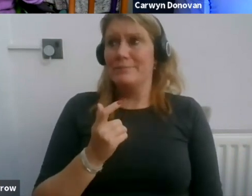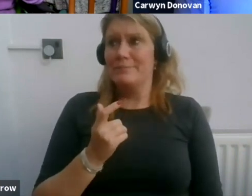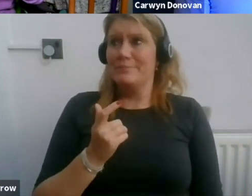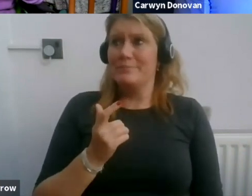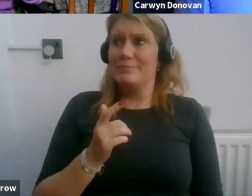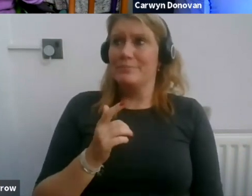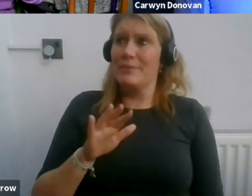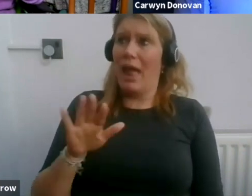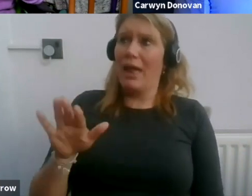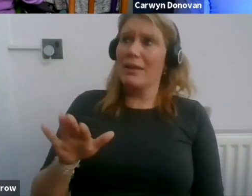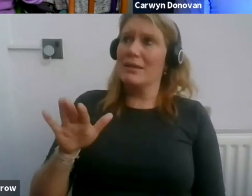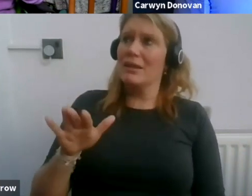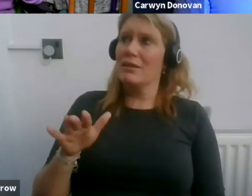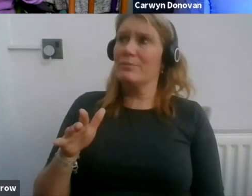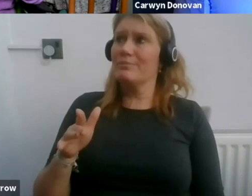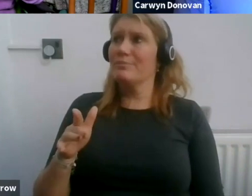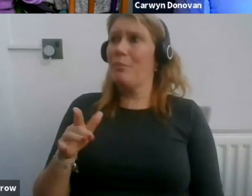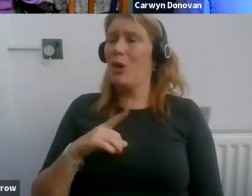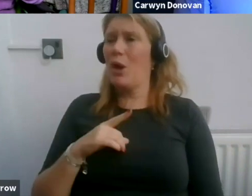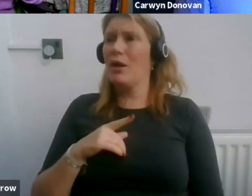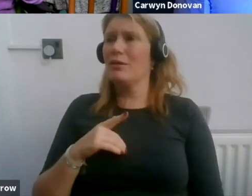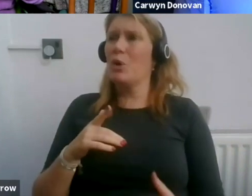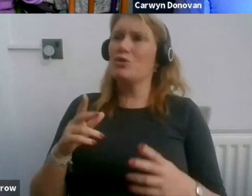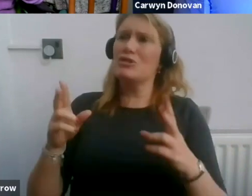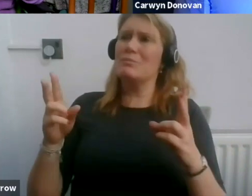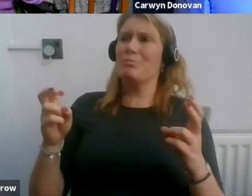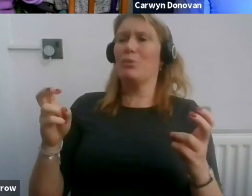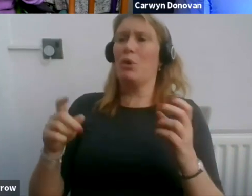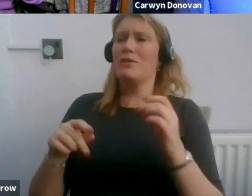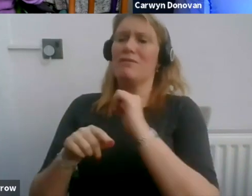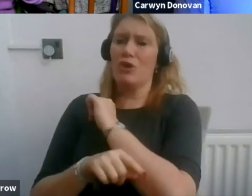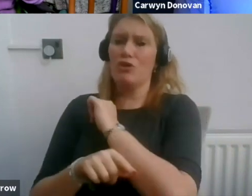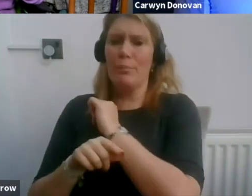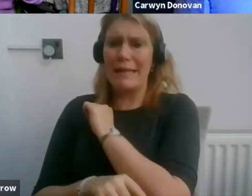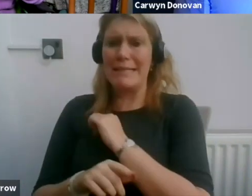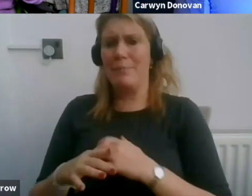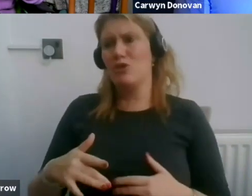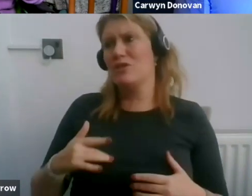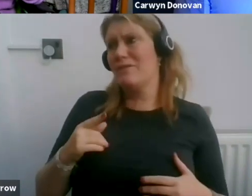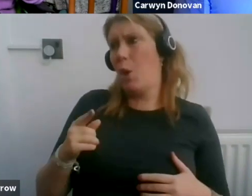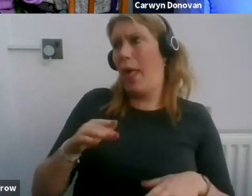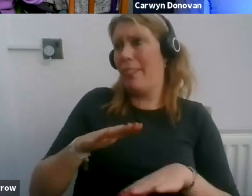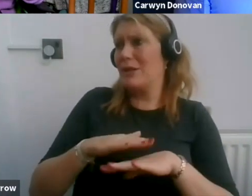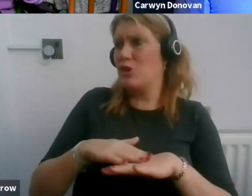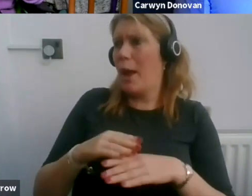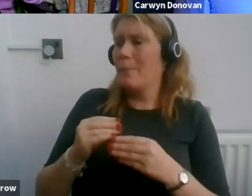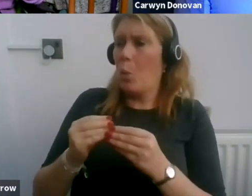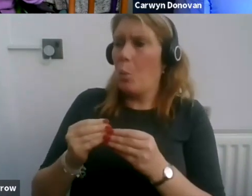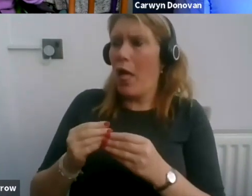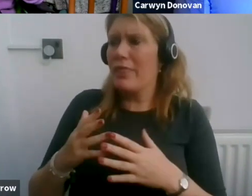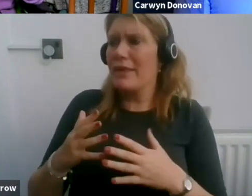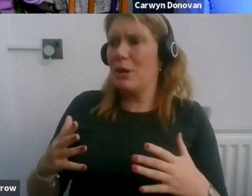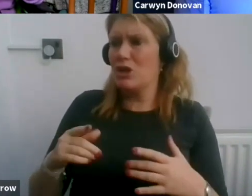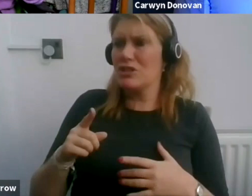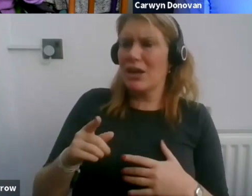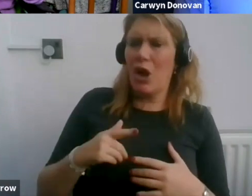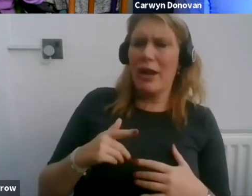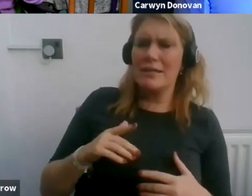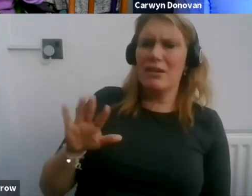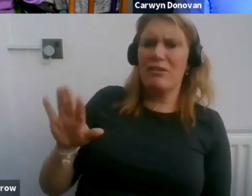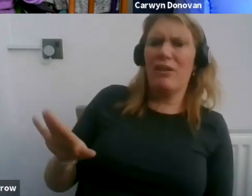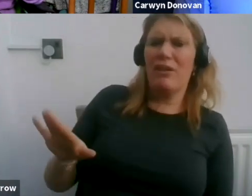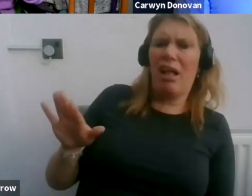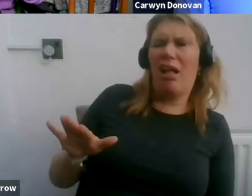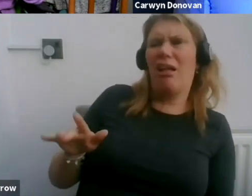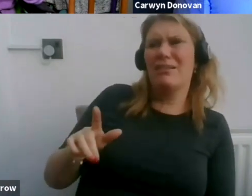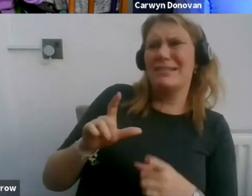stereotype of vulnerability. Absolutely. That sense of your time isn't worth so much in the first place and, you know, I've